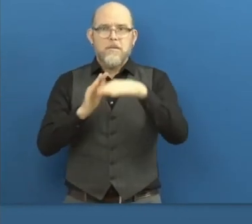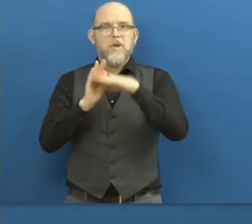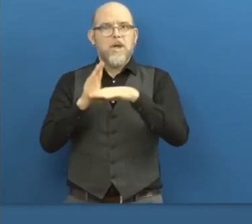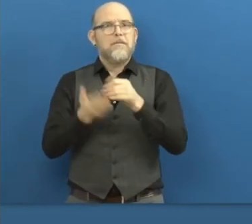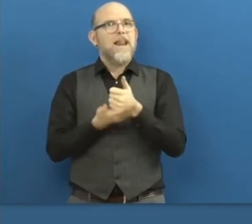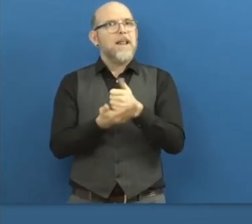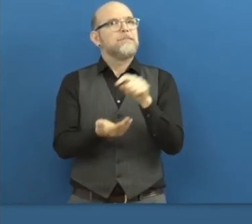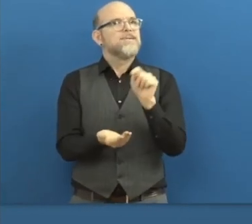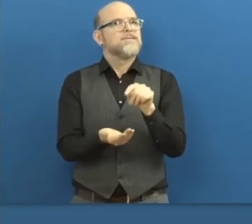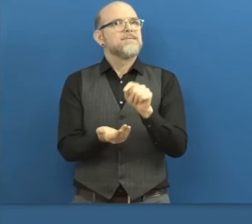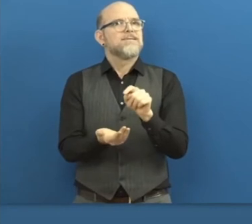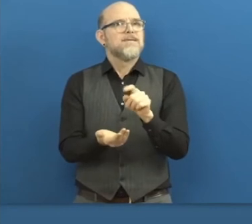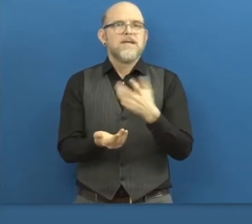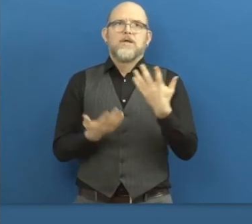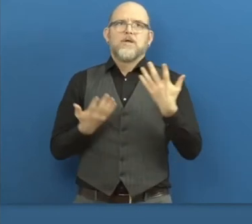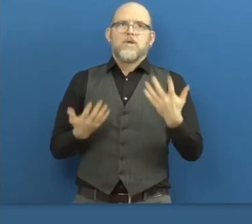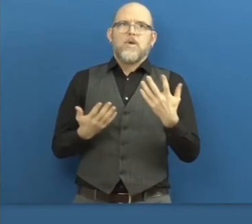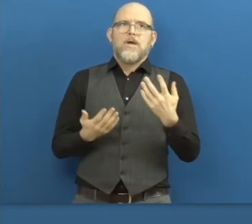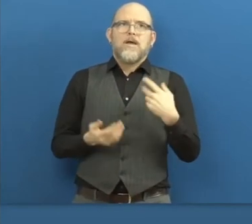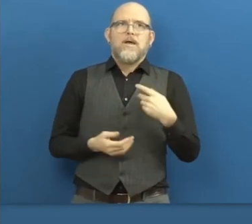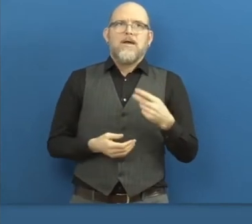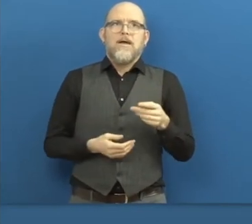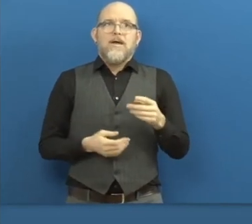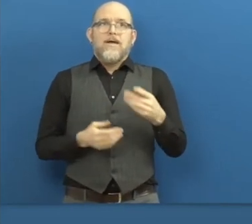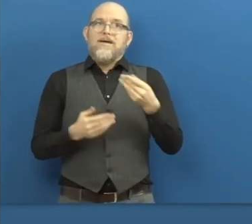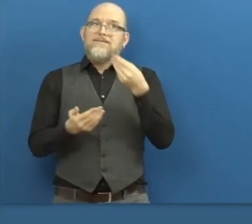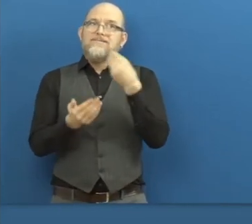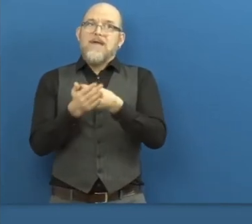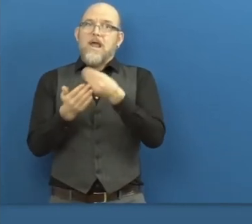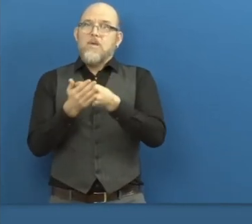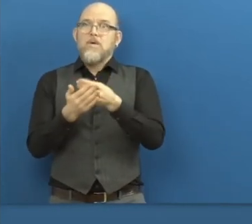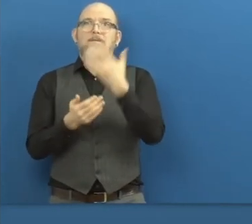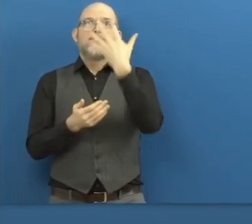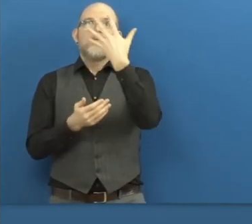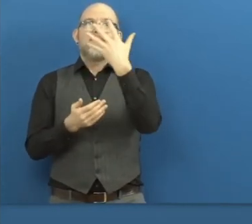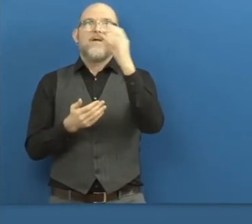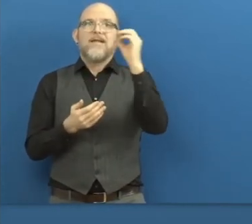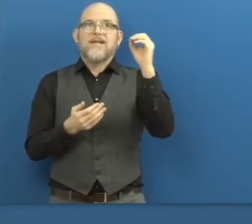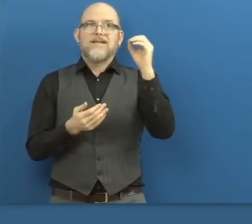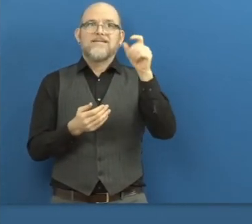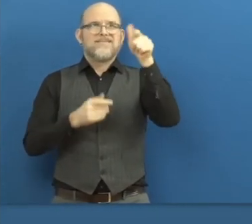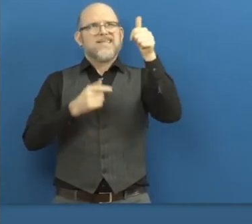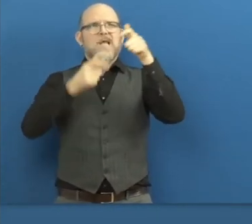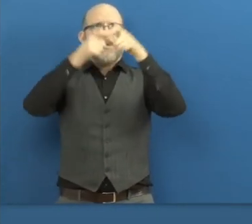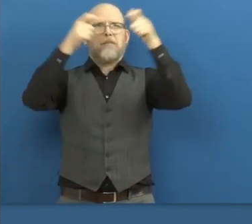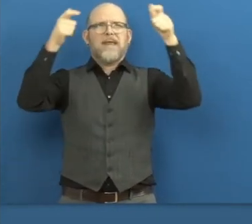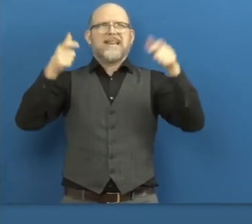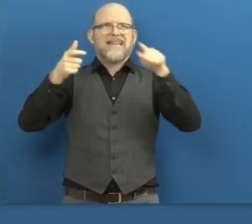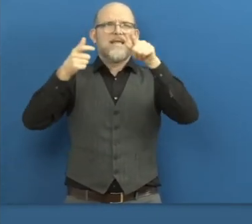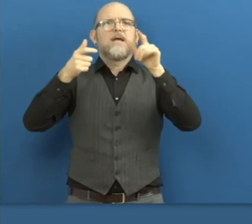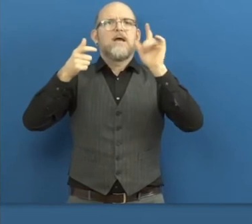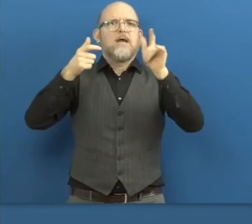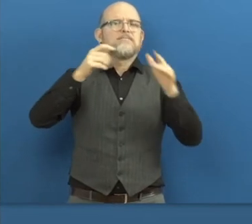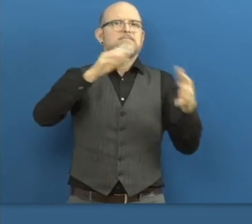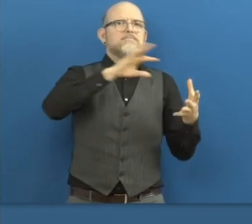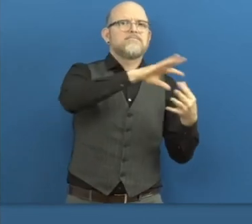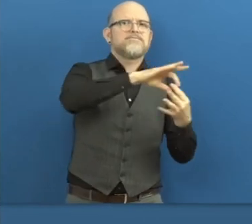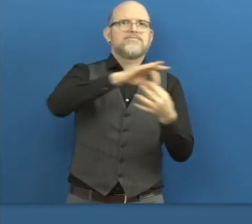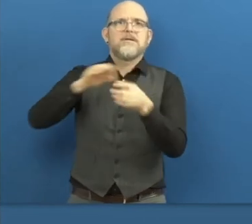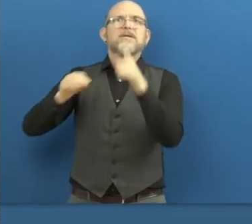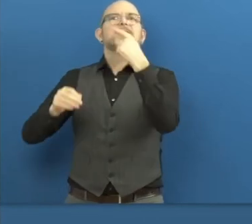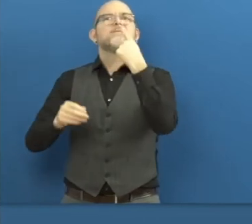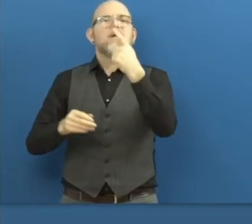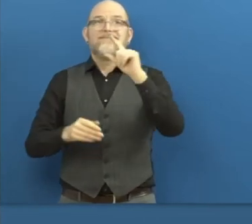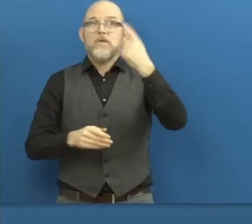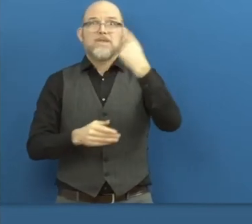got companies for the first time at that scale, multinationals committing to make it a leadership priority. You've got purple space and the purple light up movement